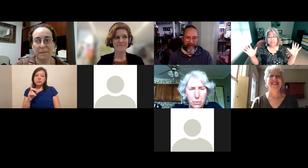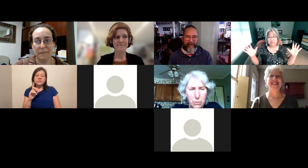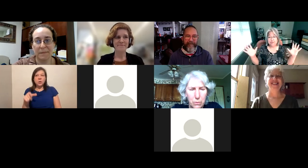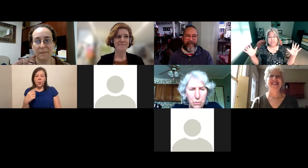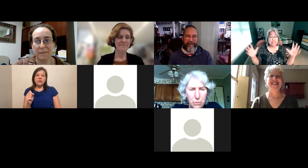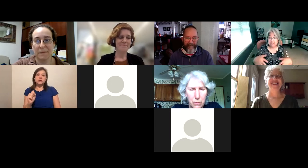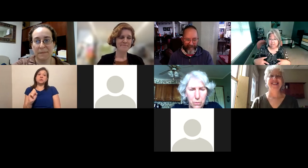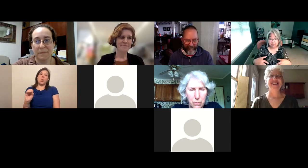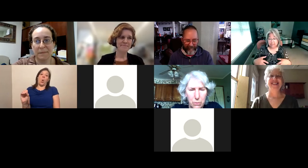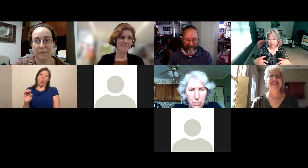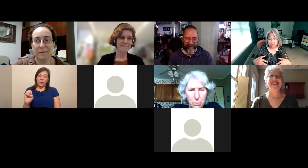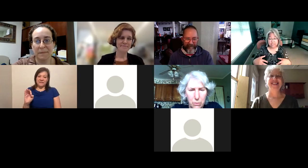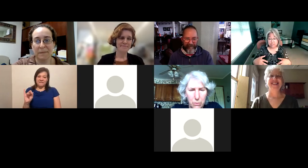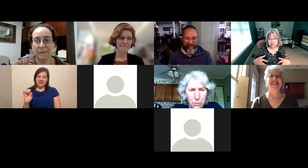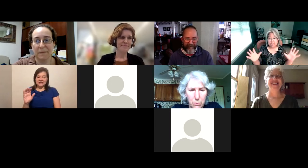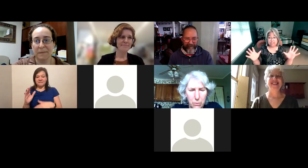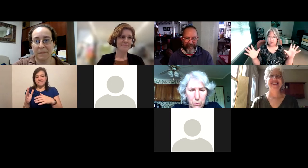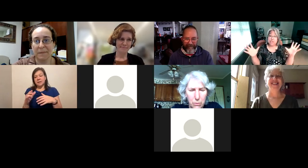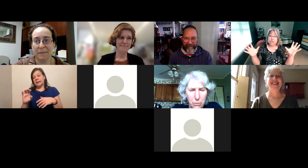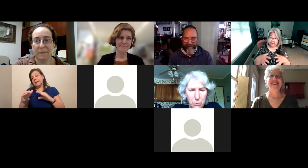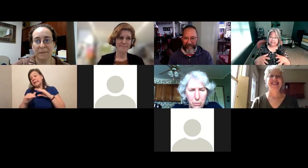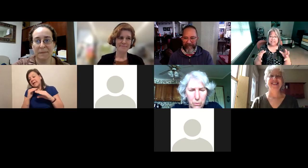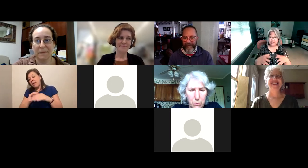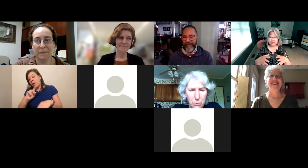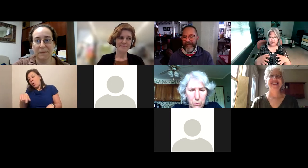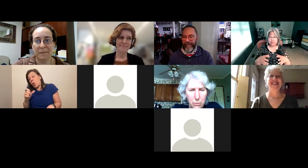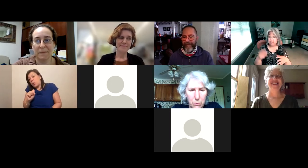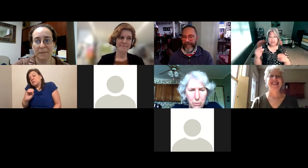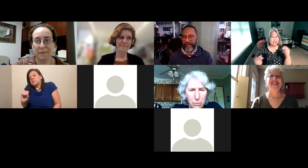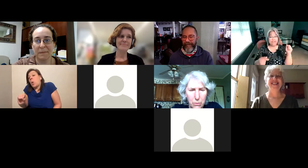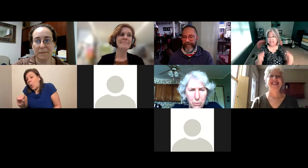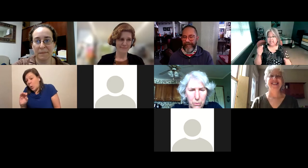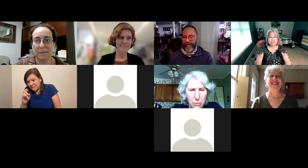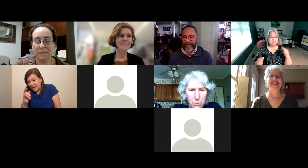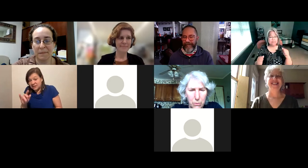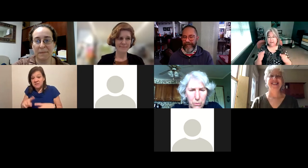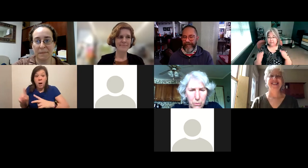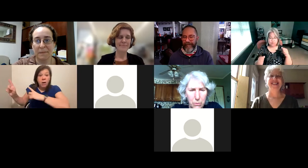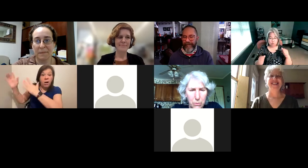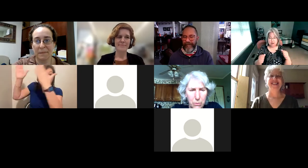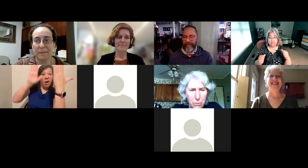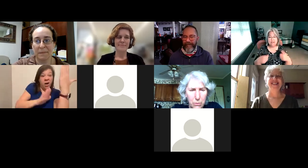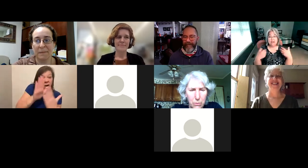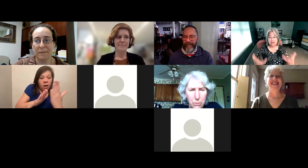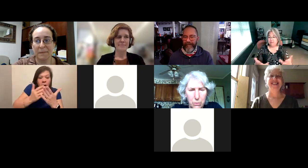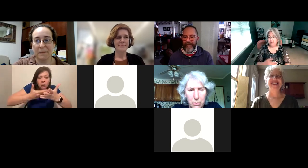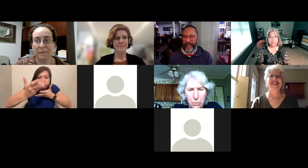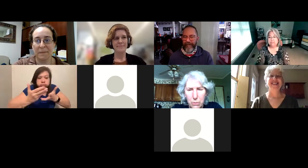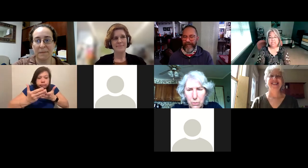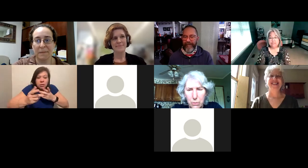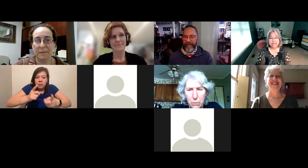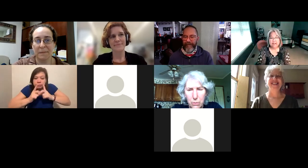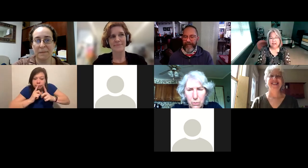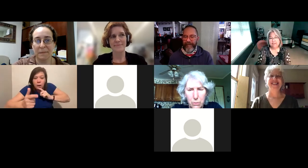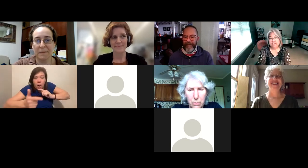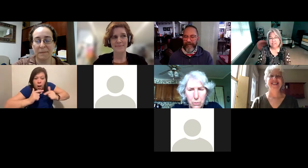versus email being only so effective, but when you can get together in a room and have that instant back and forth, you know,